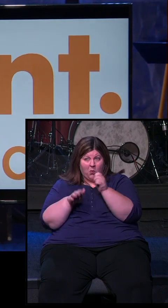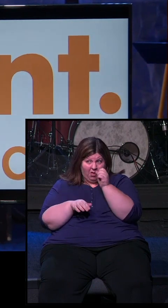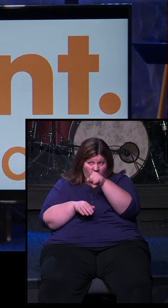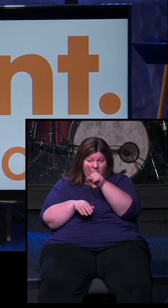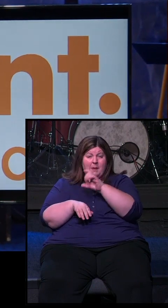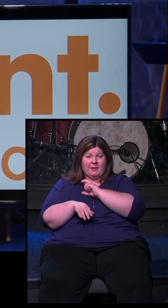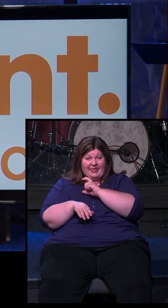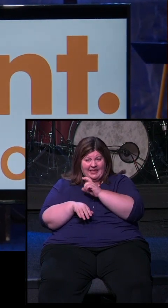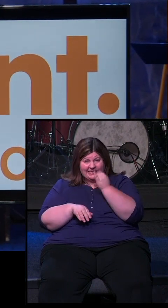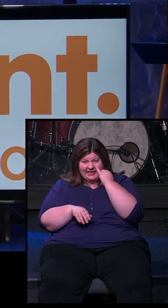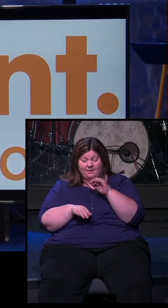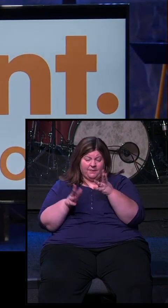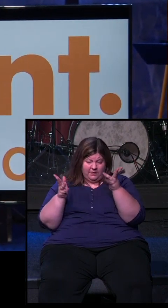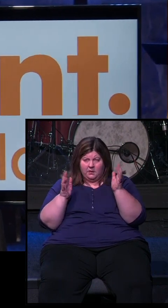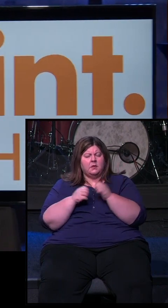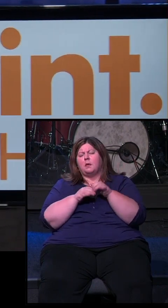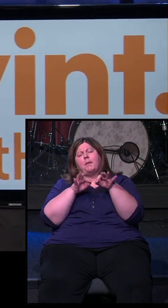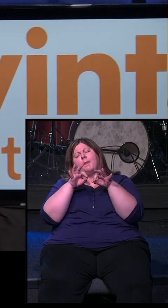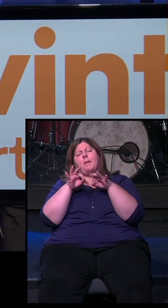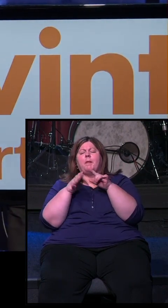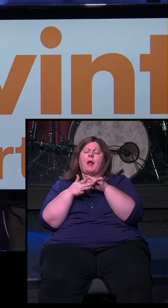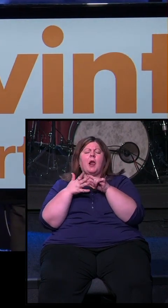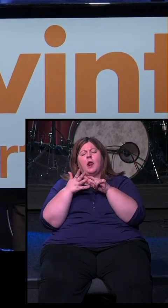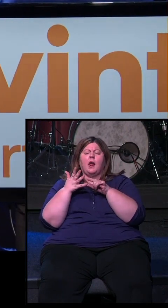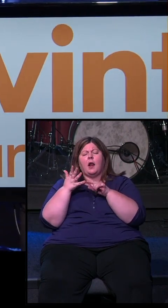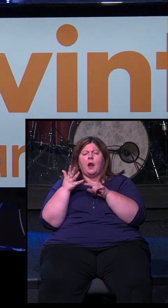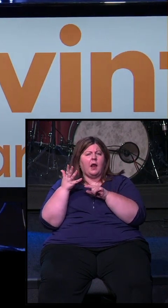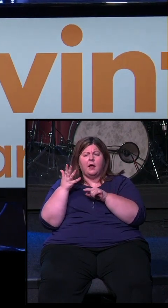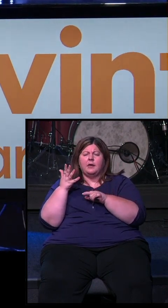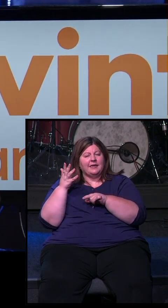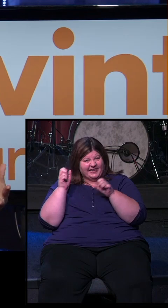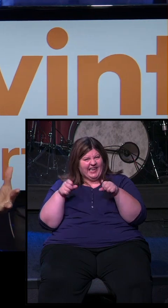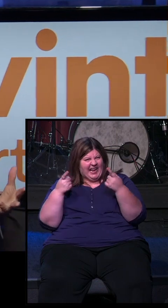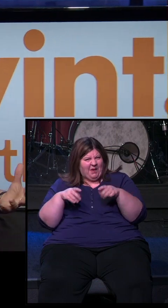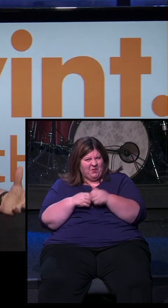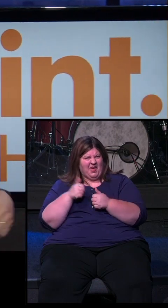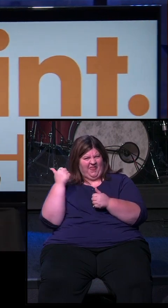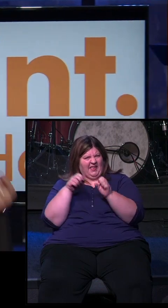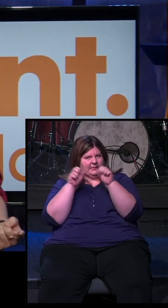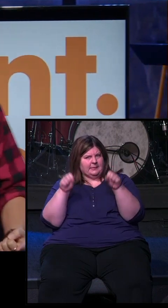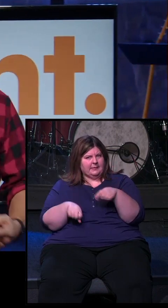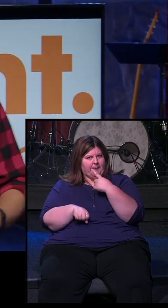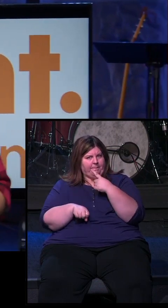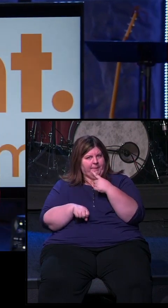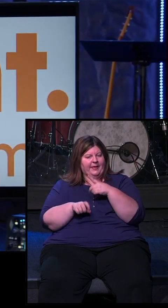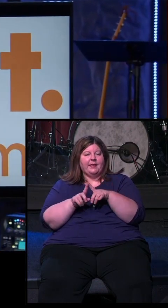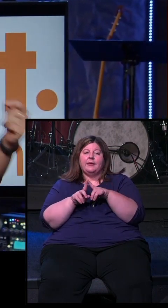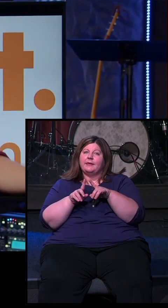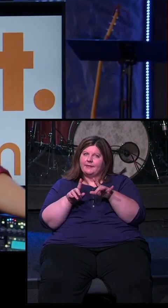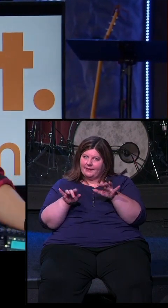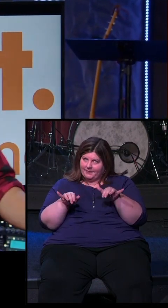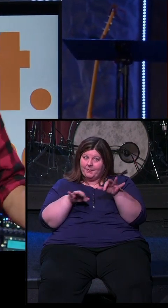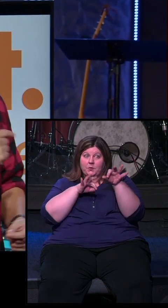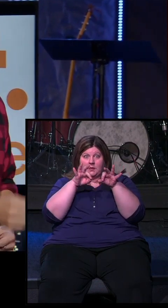your house is being broken into. He's telling us about all this technology and all these different things that can be done with a home security system. But at the same time, he is also